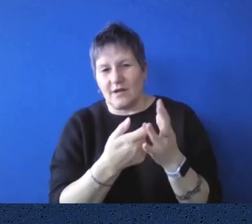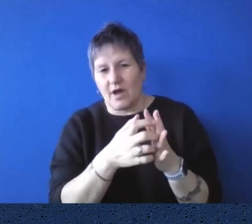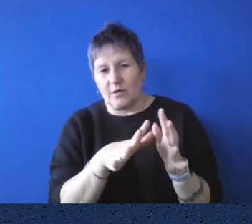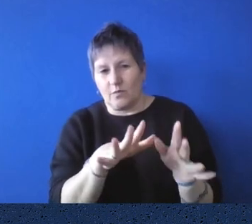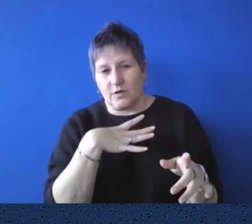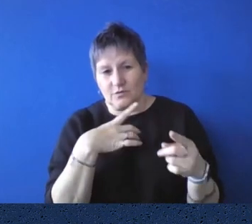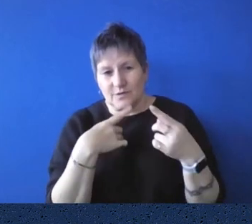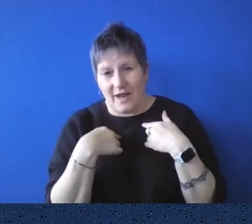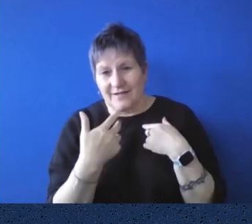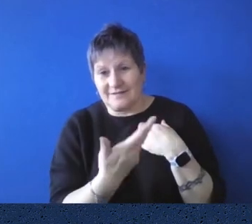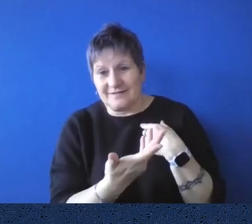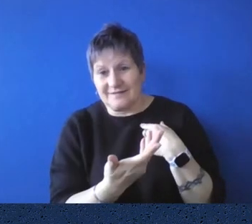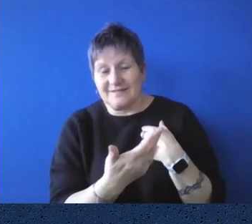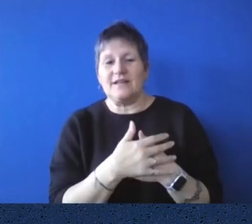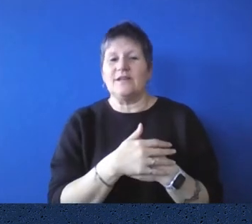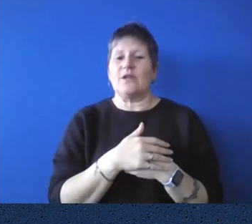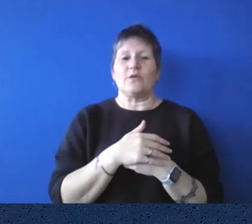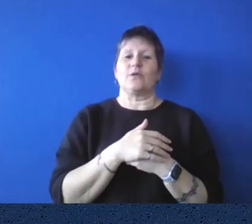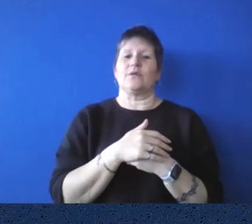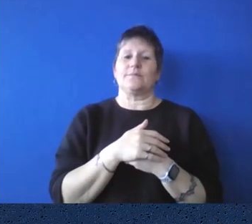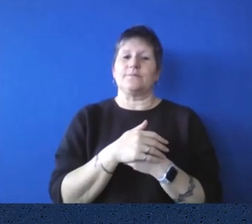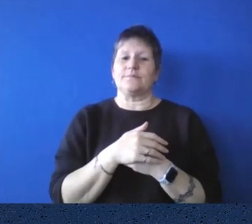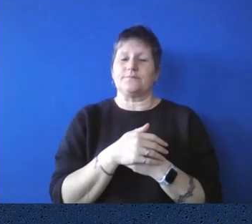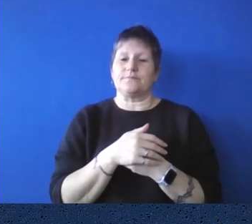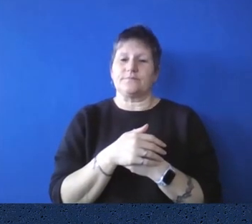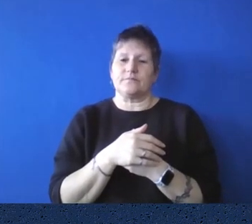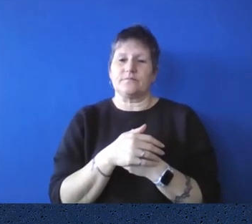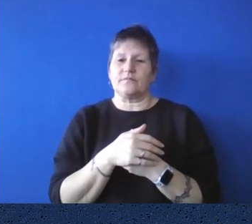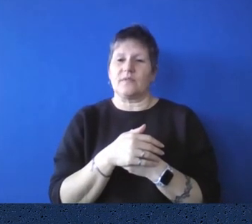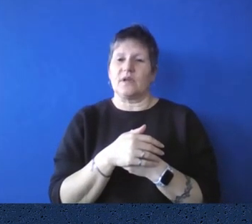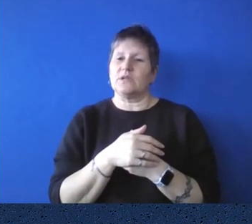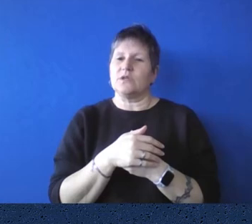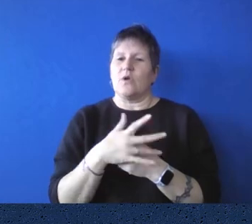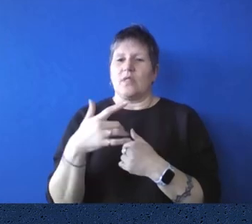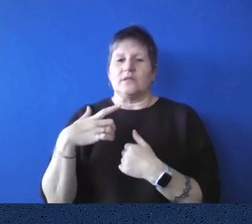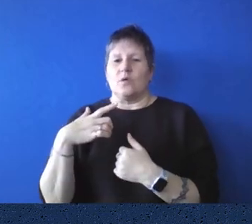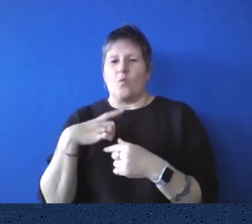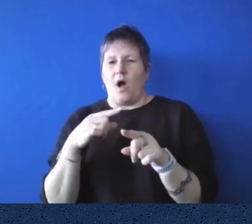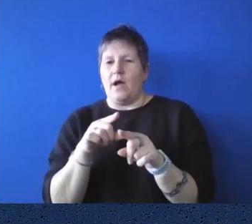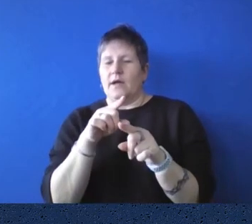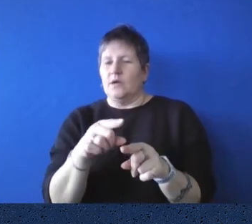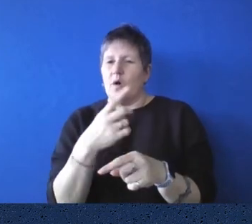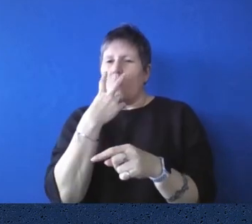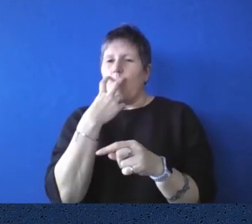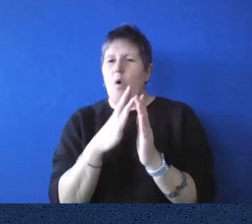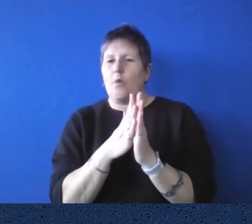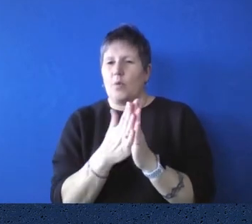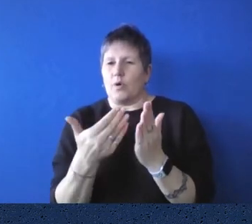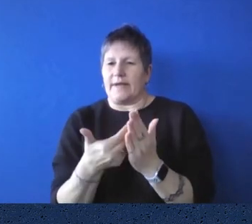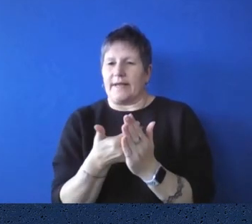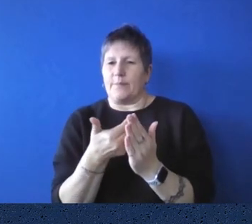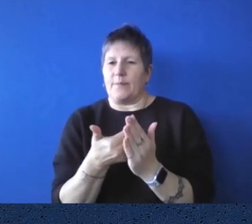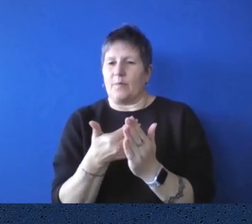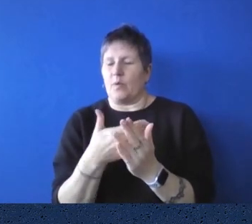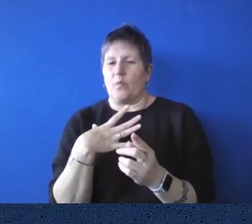no, that's perfect. Yeah. That's perfectly adequate, I think. Yeah. So that's one of the reasons why those are so well preserved. Well, yeah,